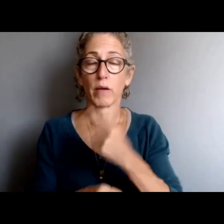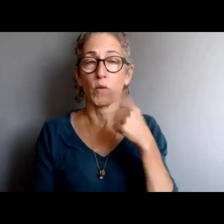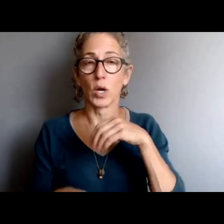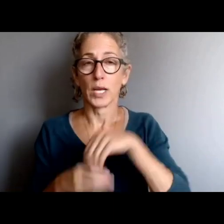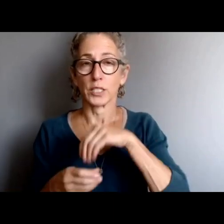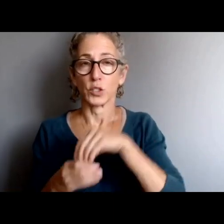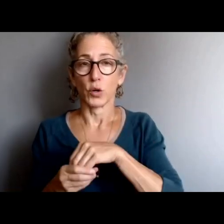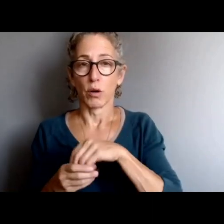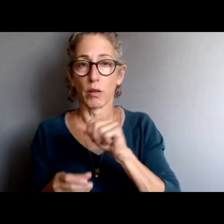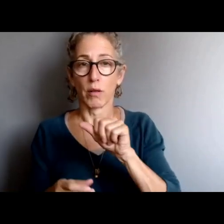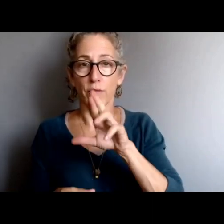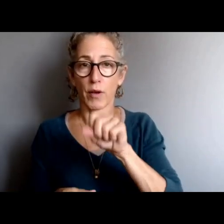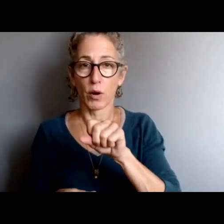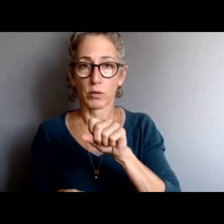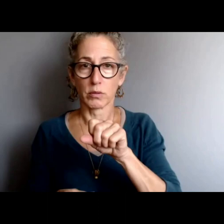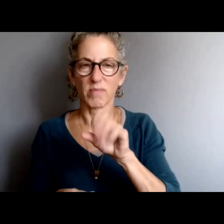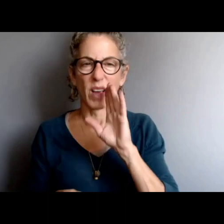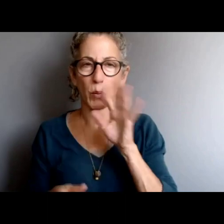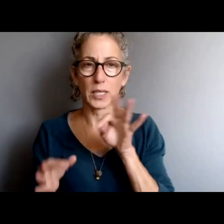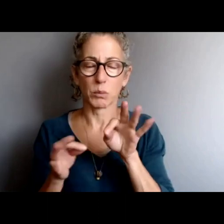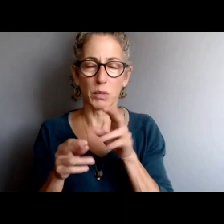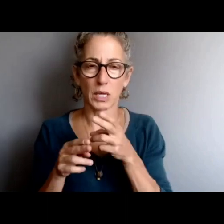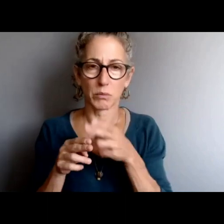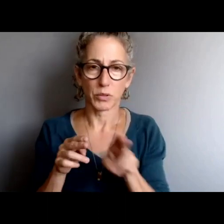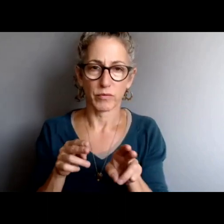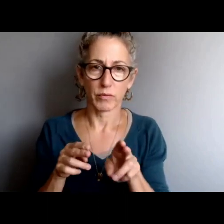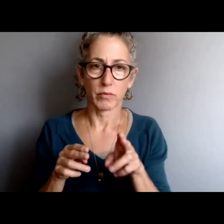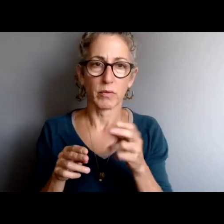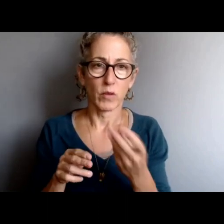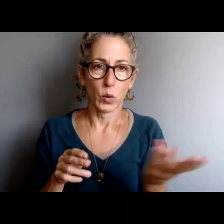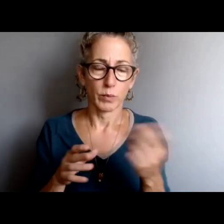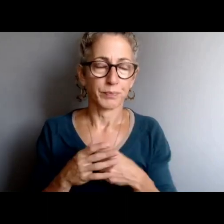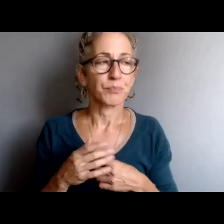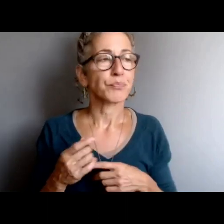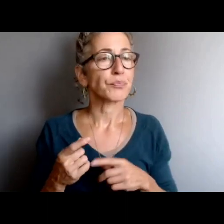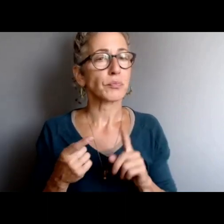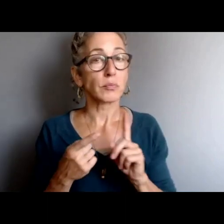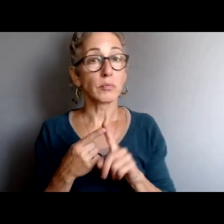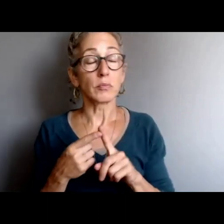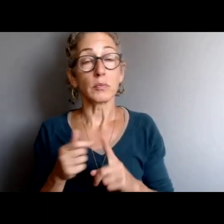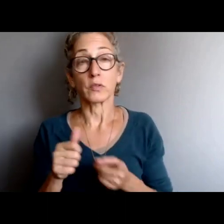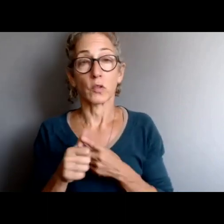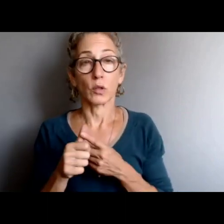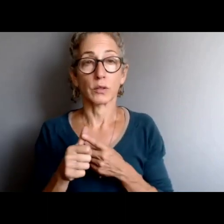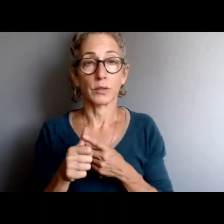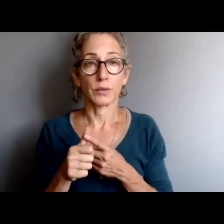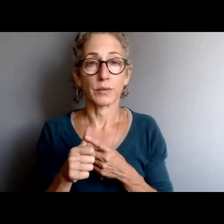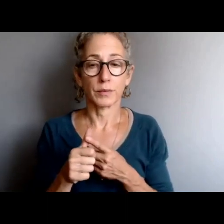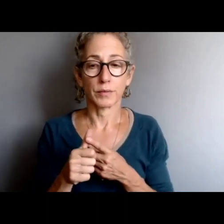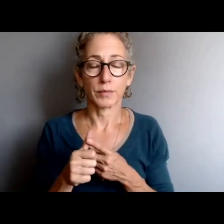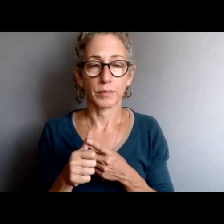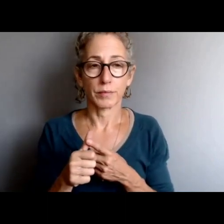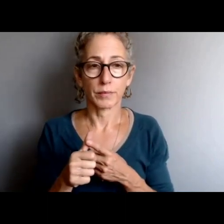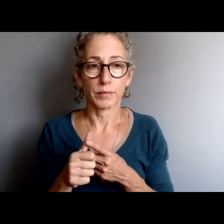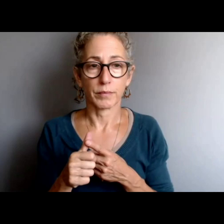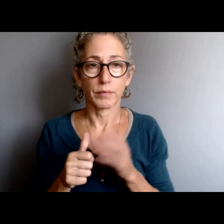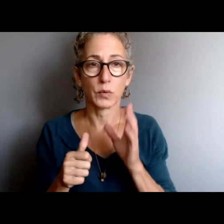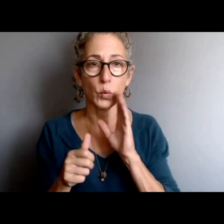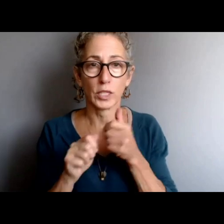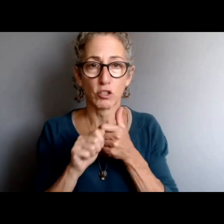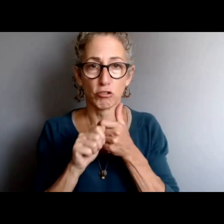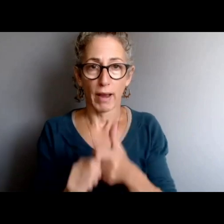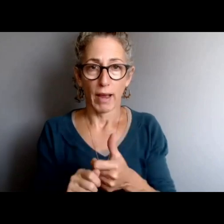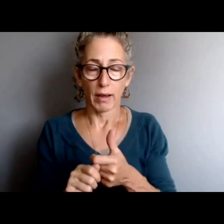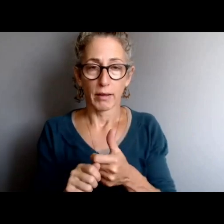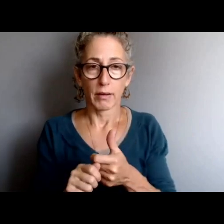I can highlight a couple of those things. First, there is a way to track the status of your complaint